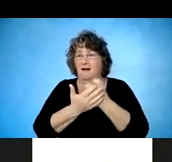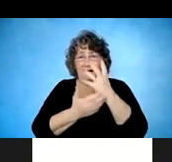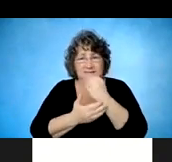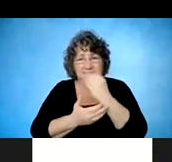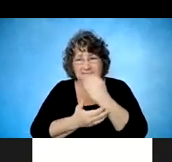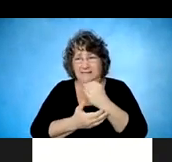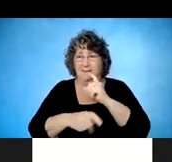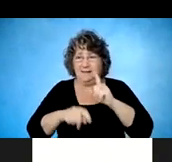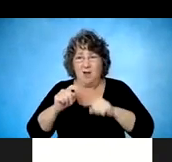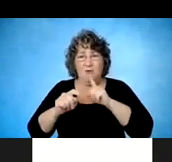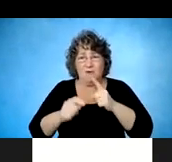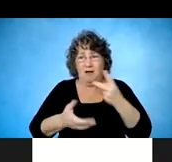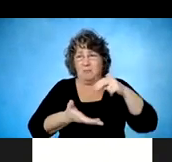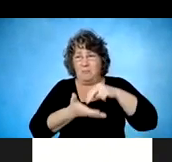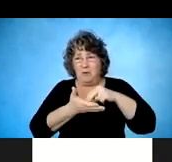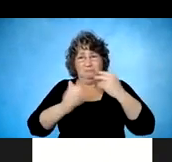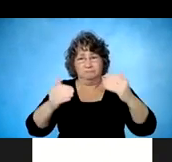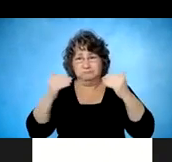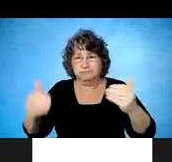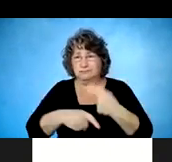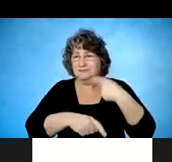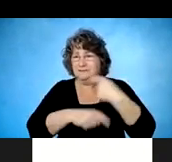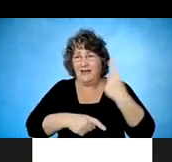of bed. Now, on a positive side,